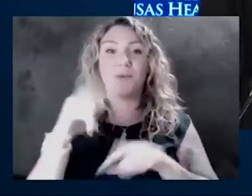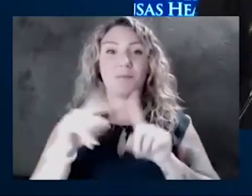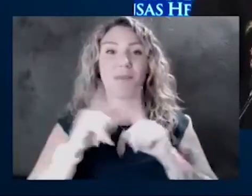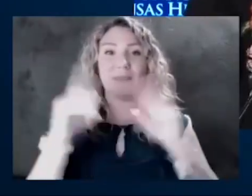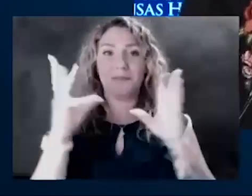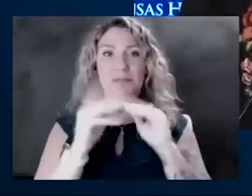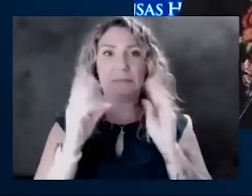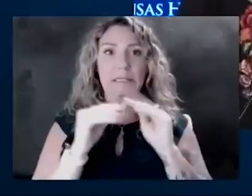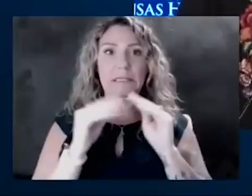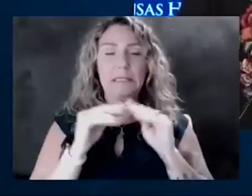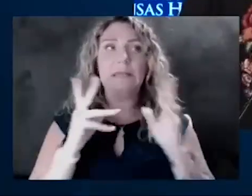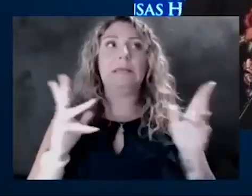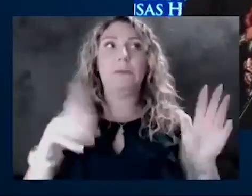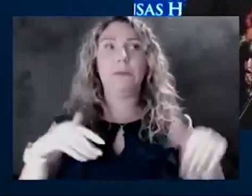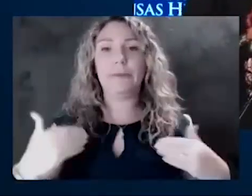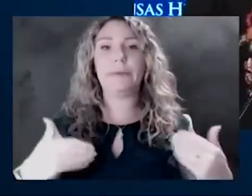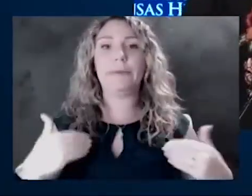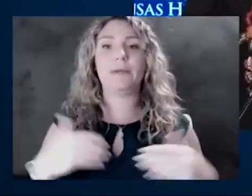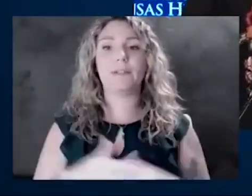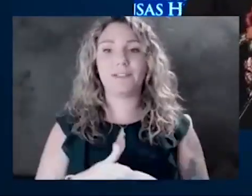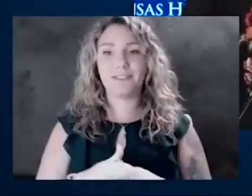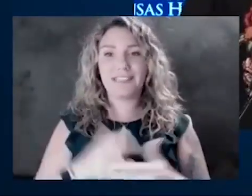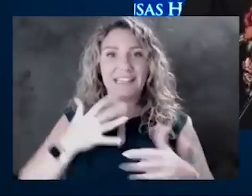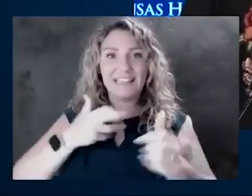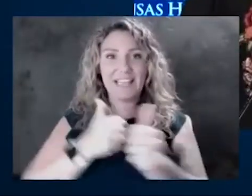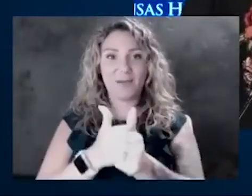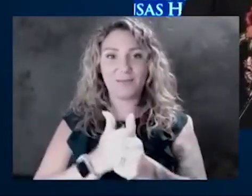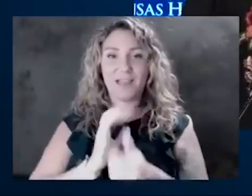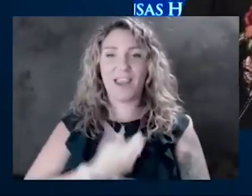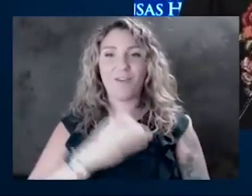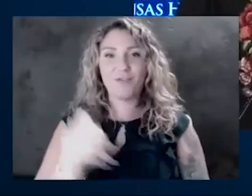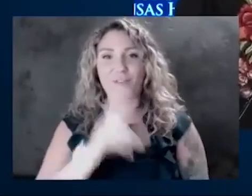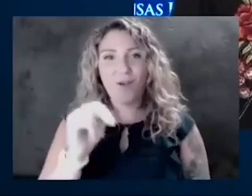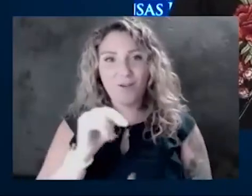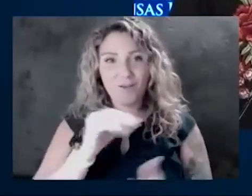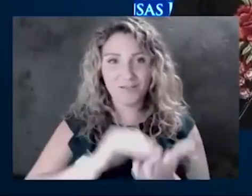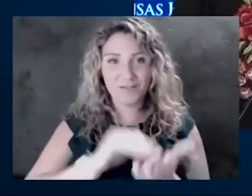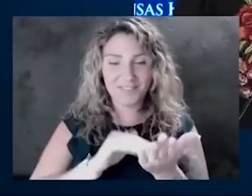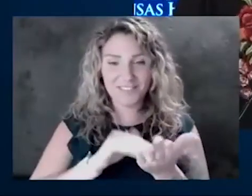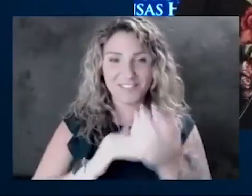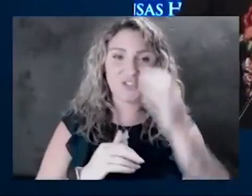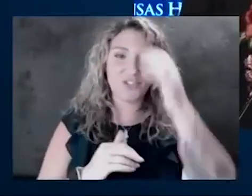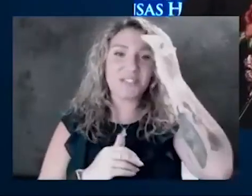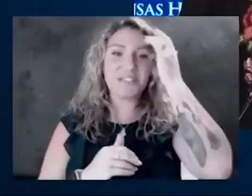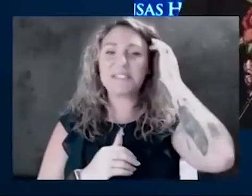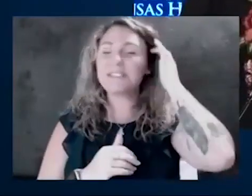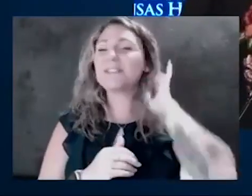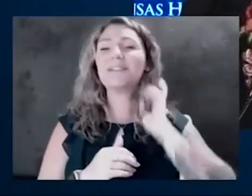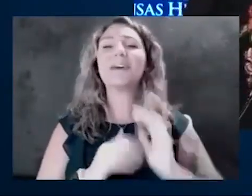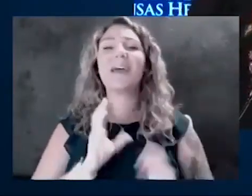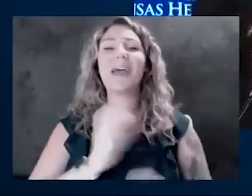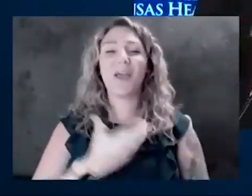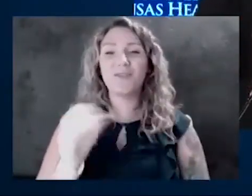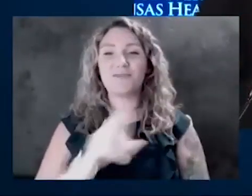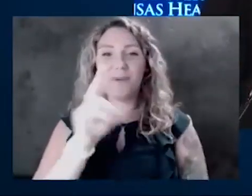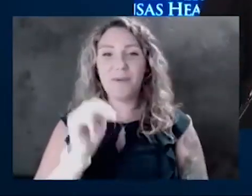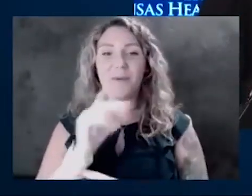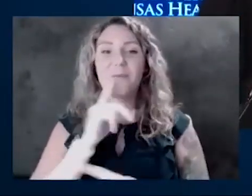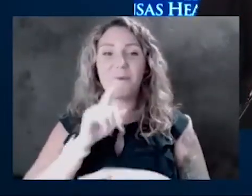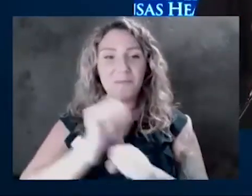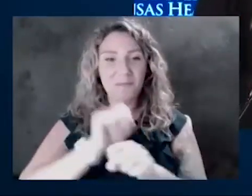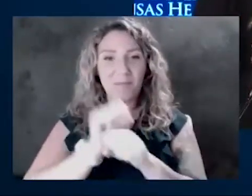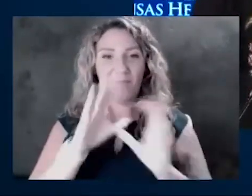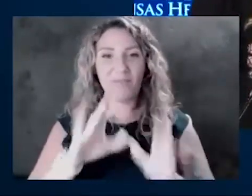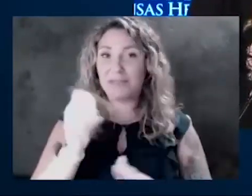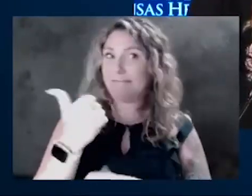That's all right. We had to give that update to our own physicians. So we have to keep even our, our own employees, right? You have other duties. And I have to say, Megan